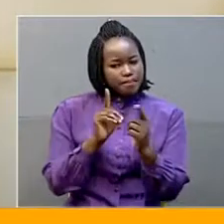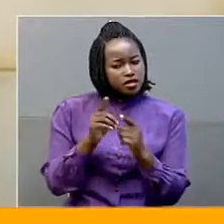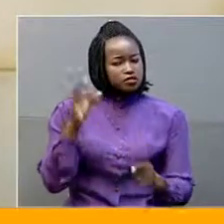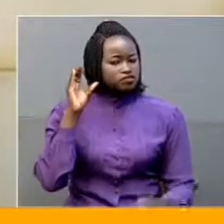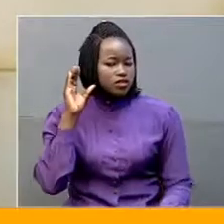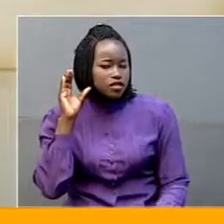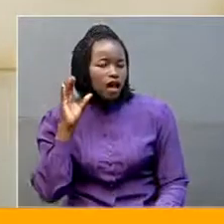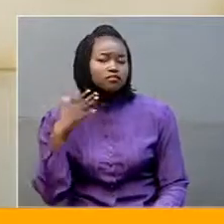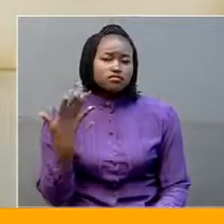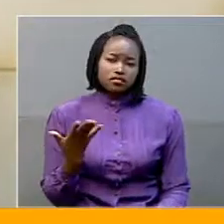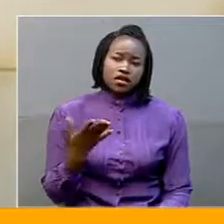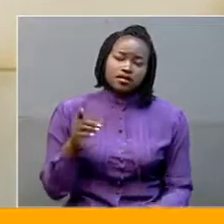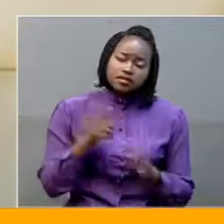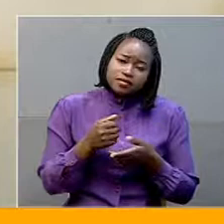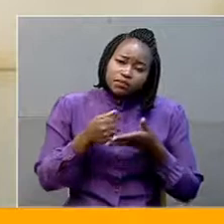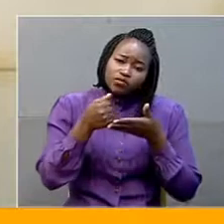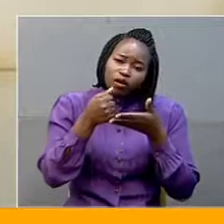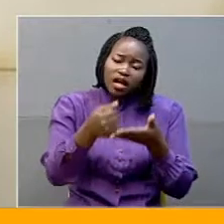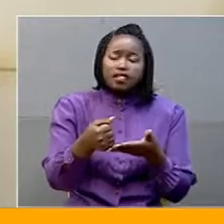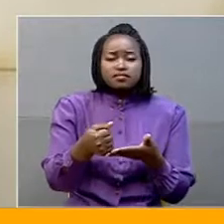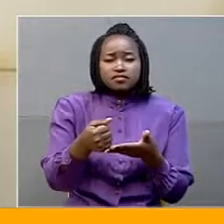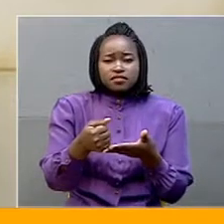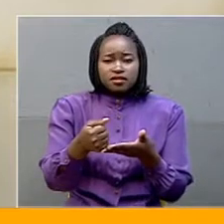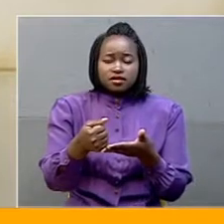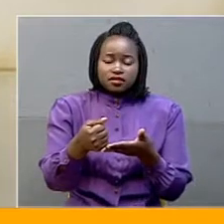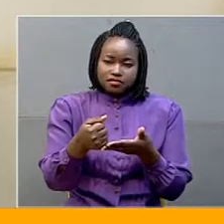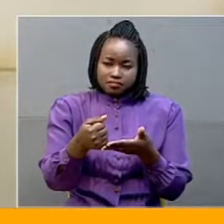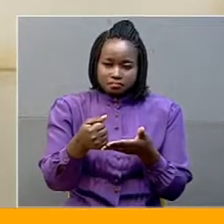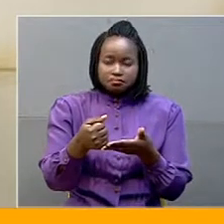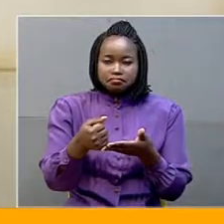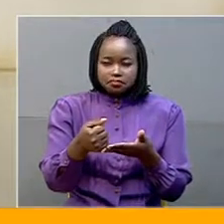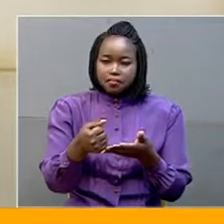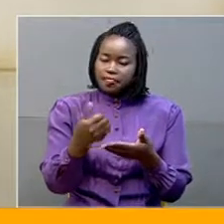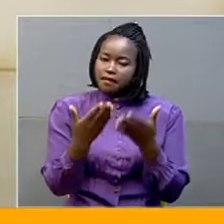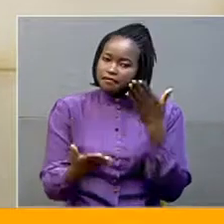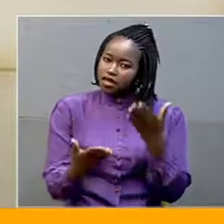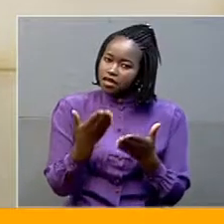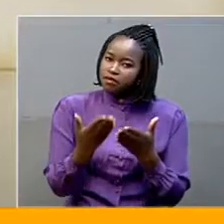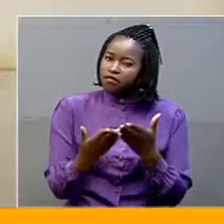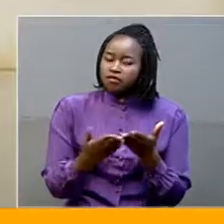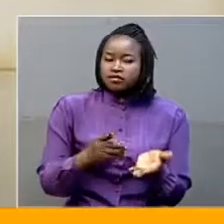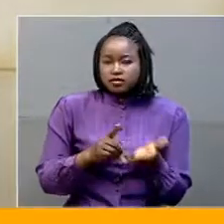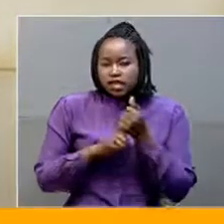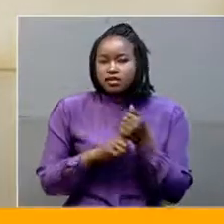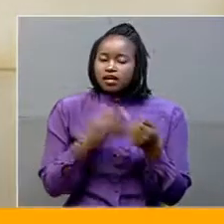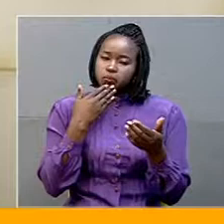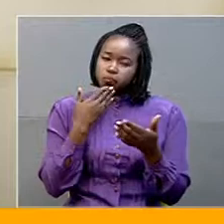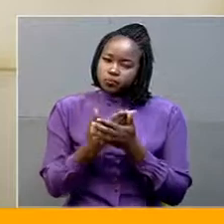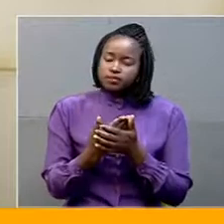and help them to come up with a meaningful development project.